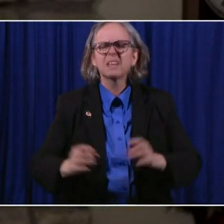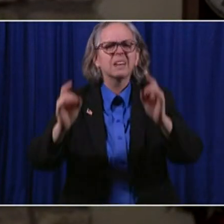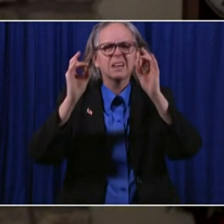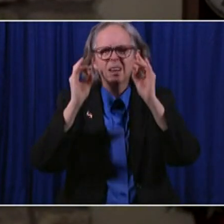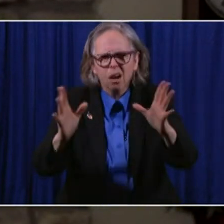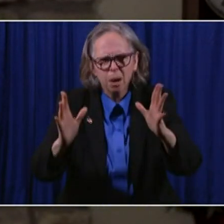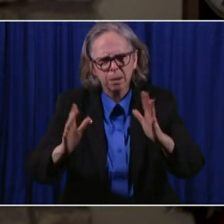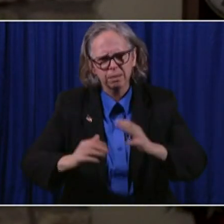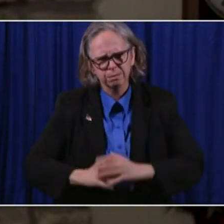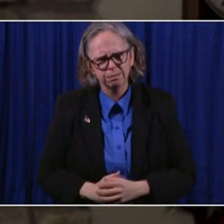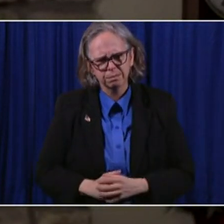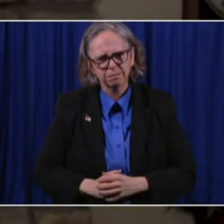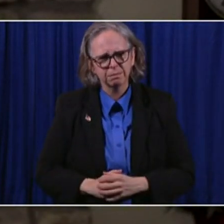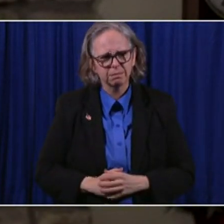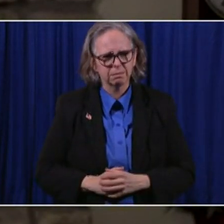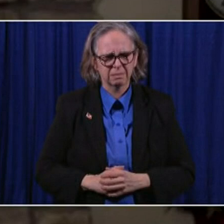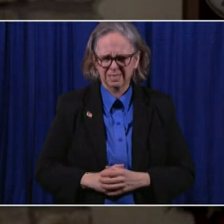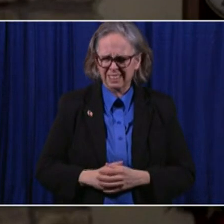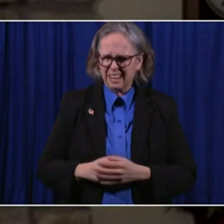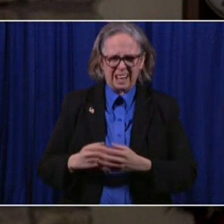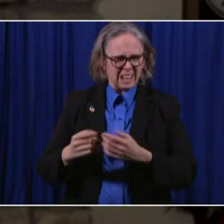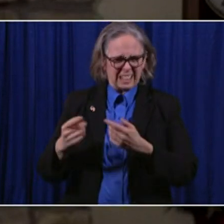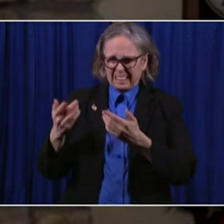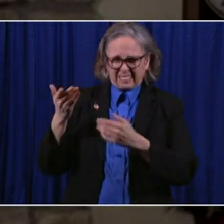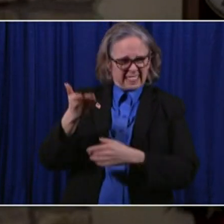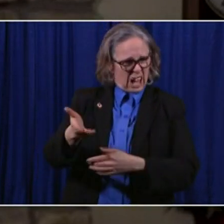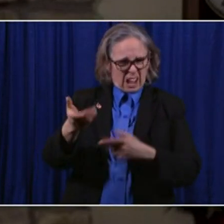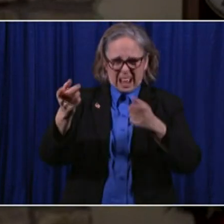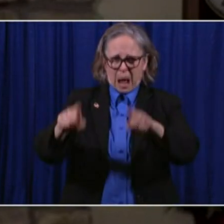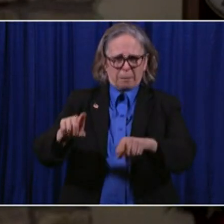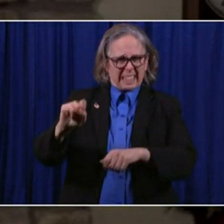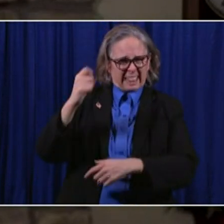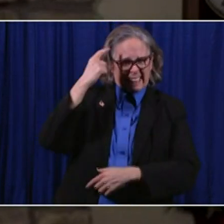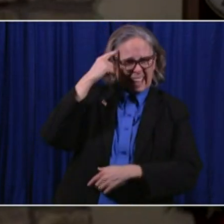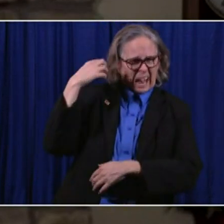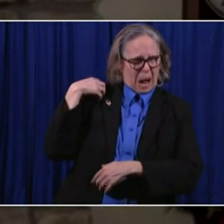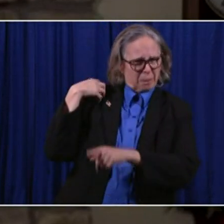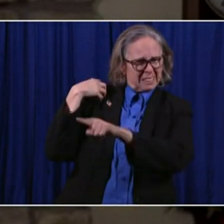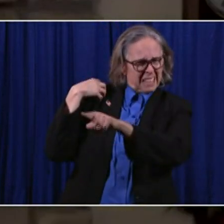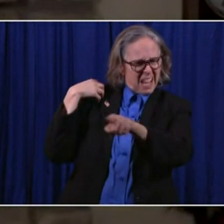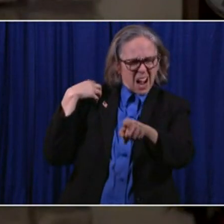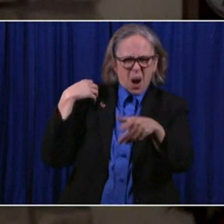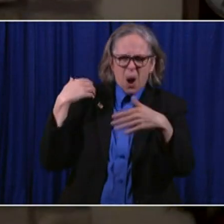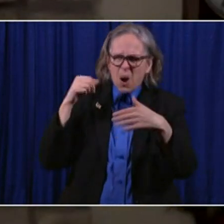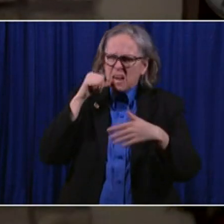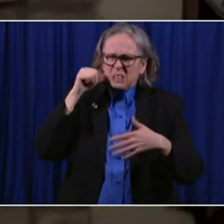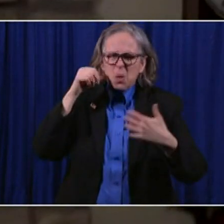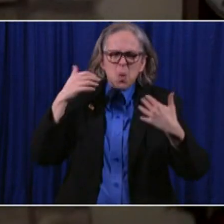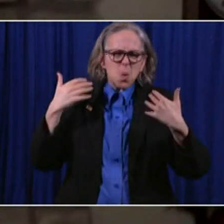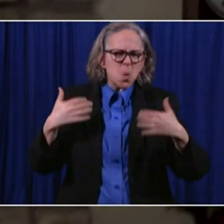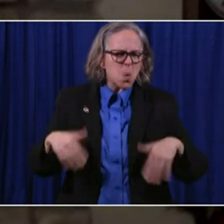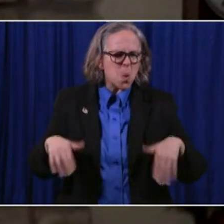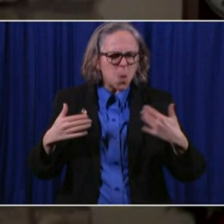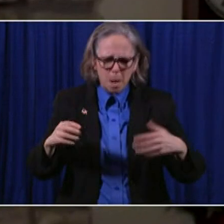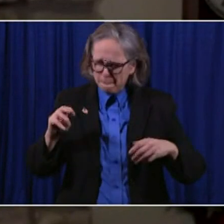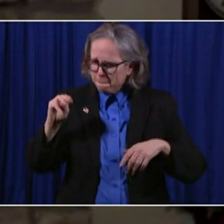But what was going on in the Capitol yesterday, when the mob did that,